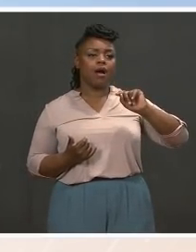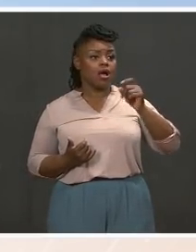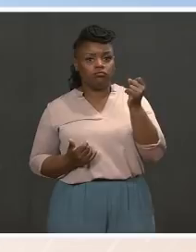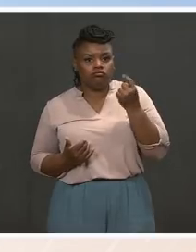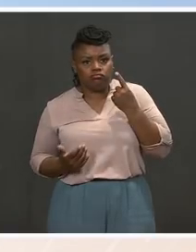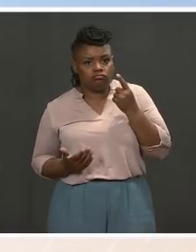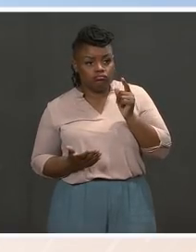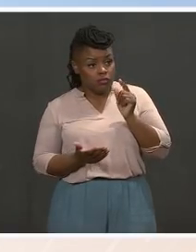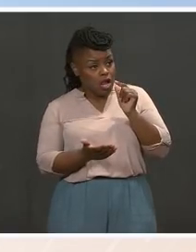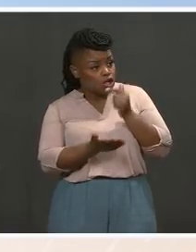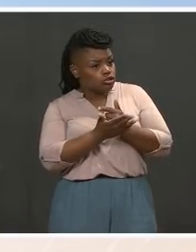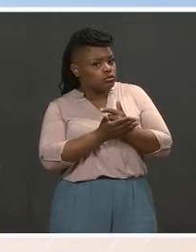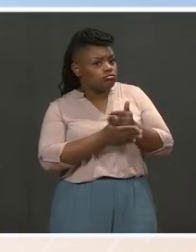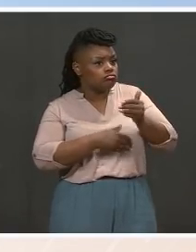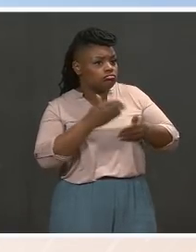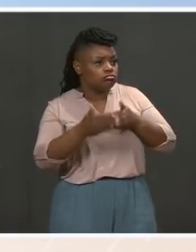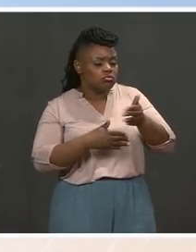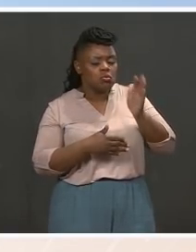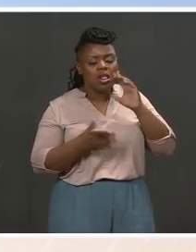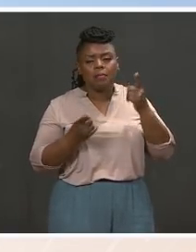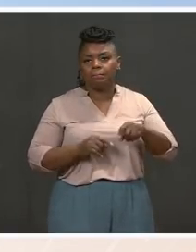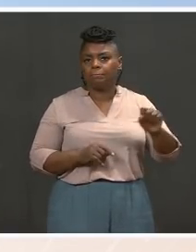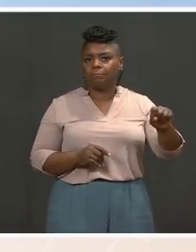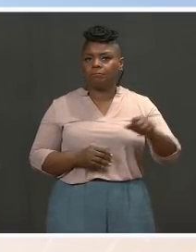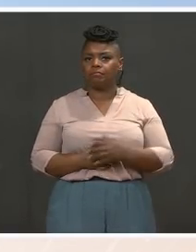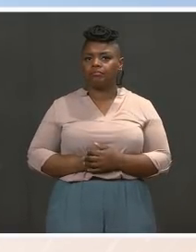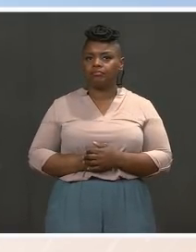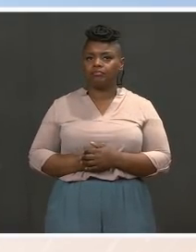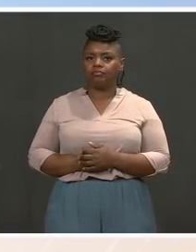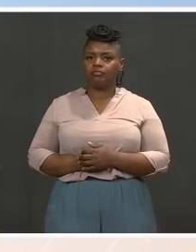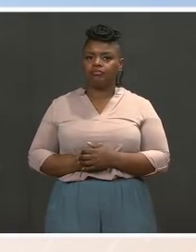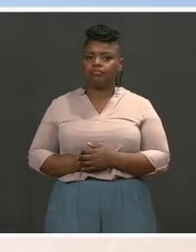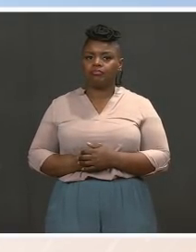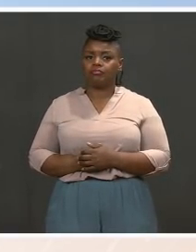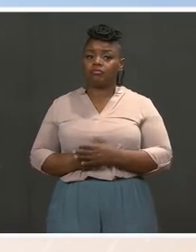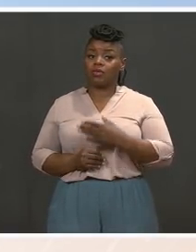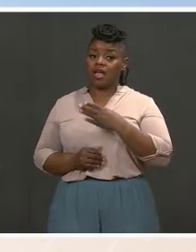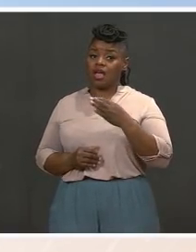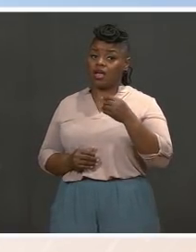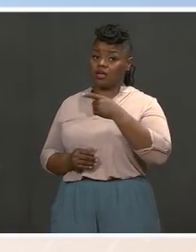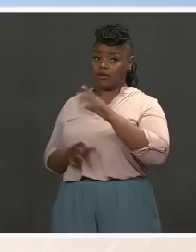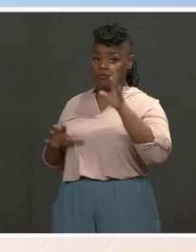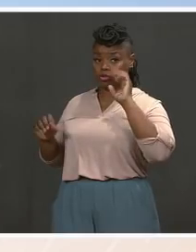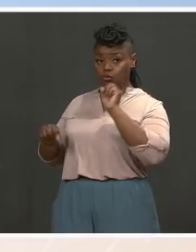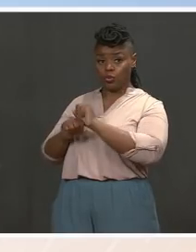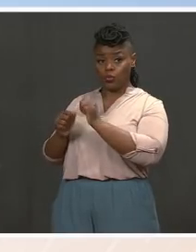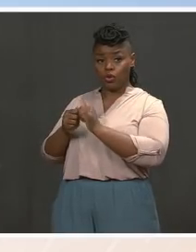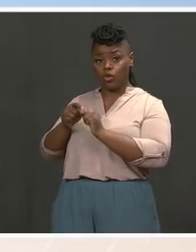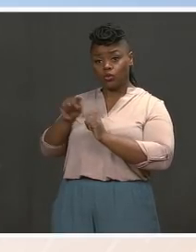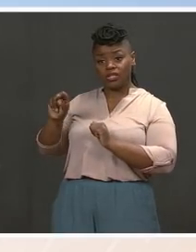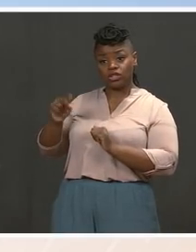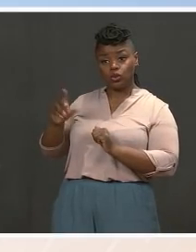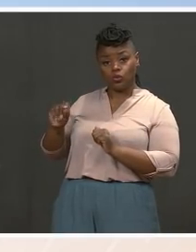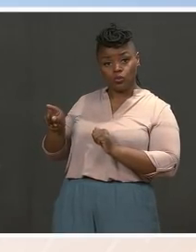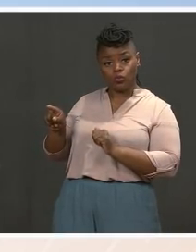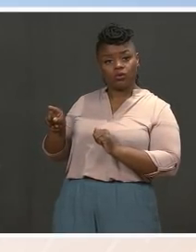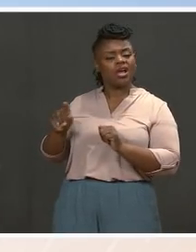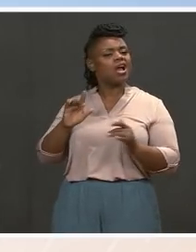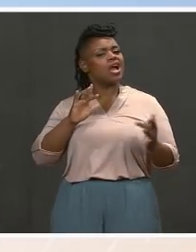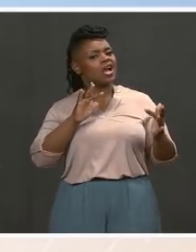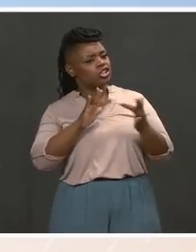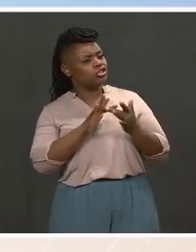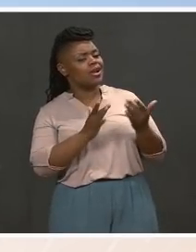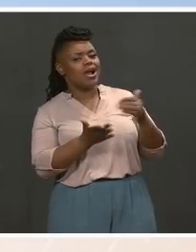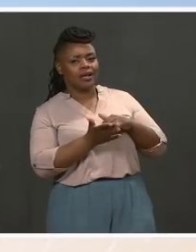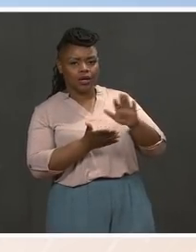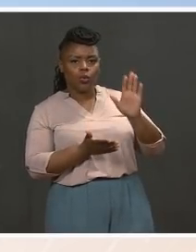legal experts and NGOs on the outside. And the Task Force is working with those NGOs? MS. They're in touch with them as well, but we'll have our first formal update on day 120